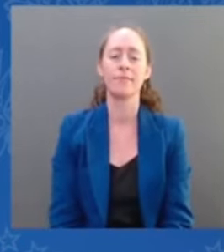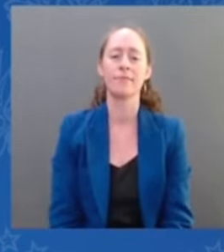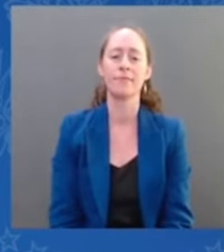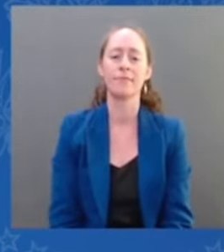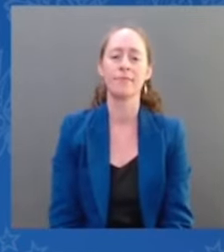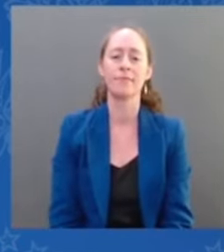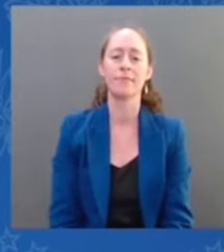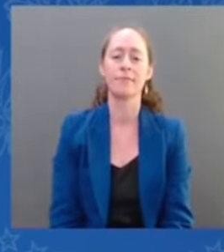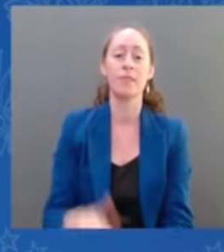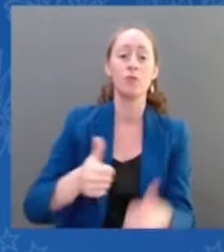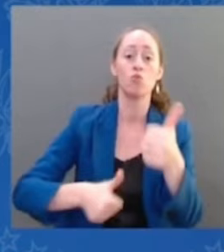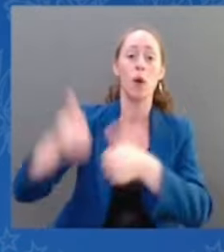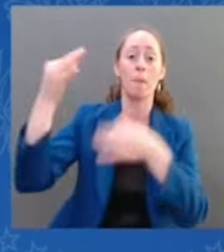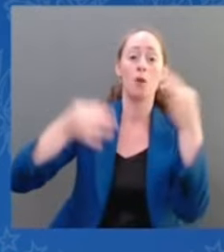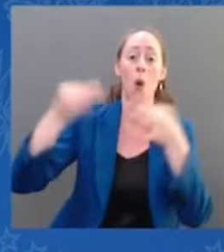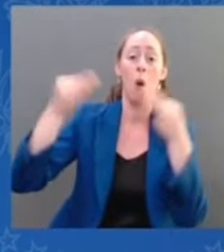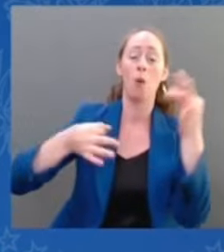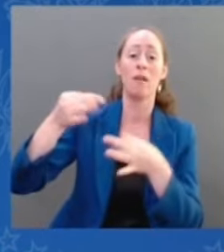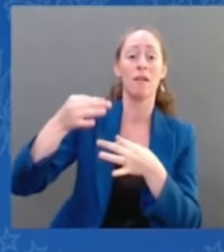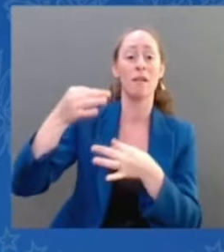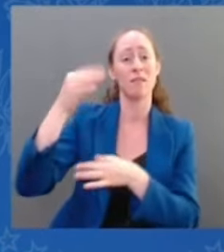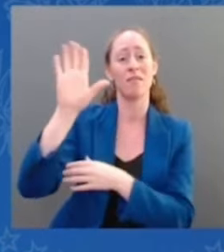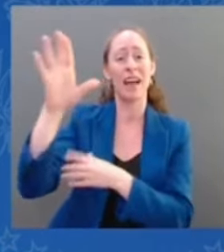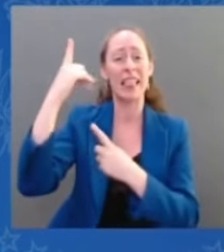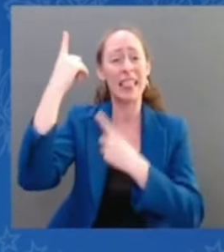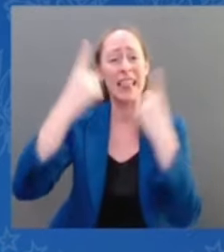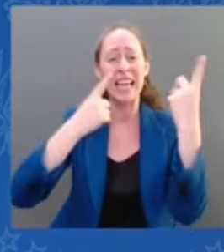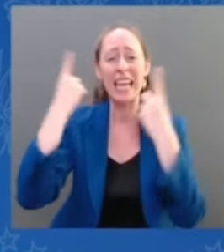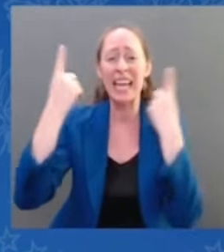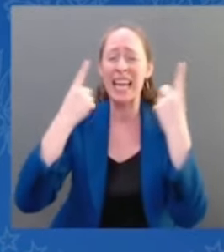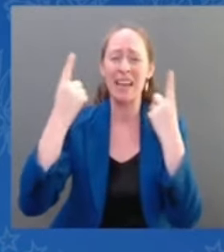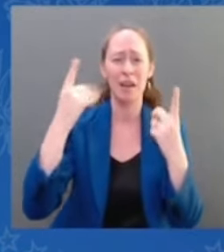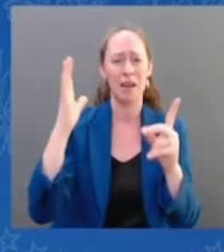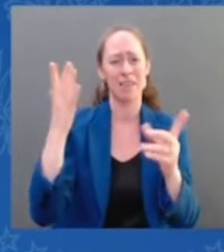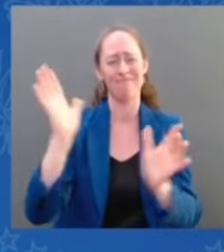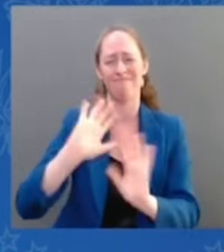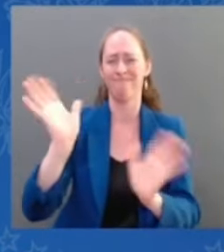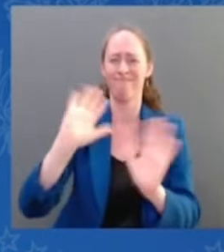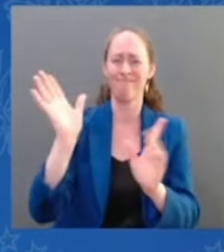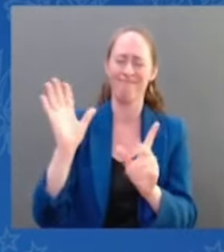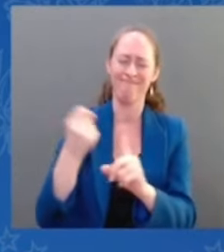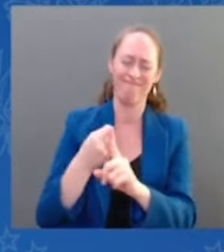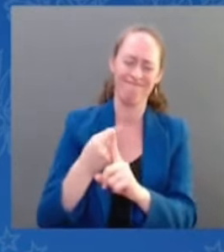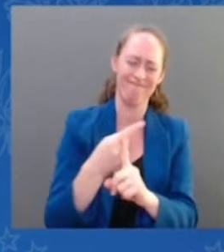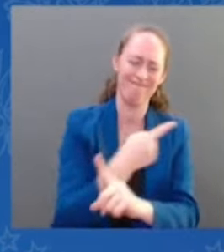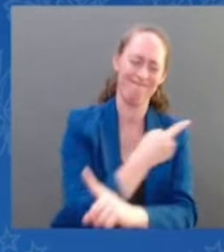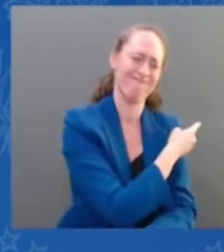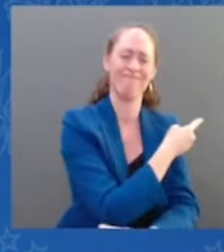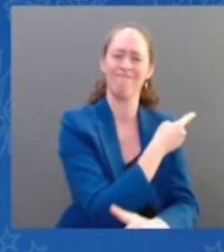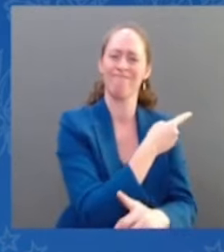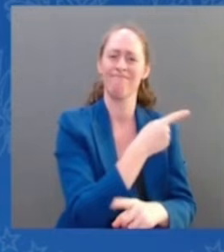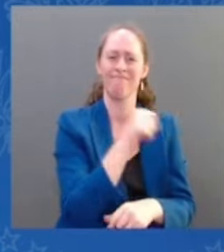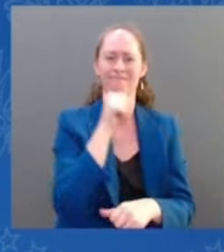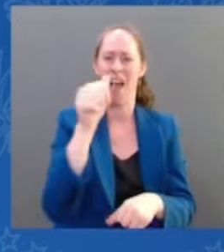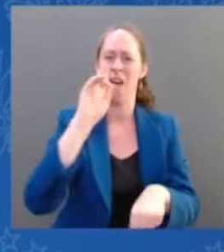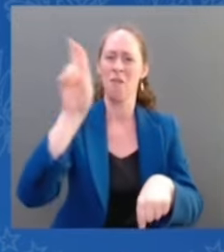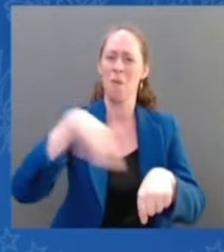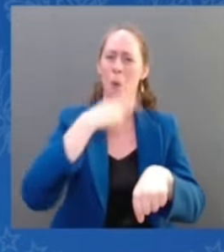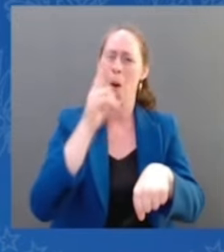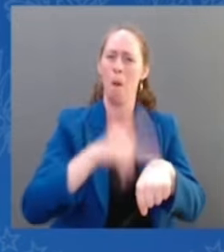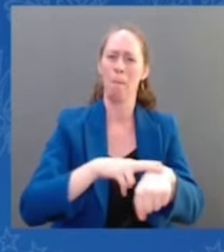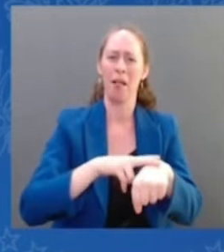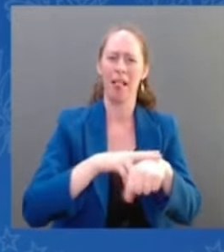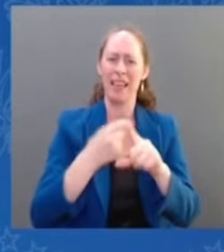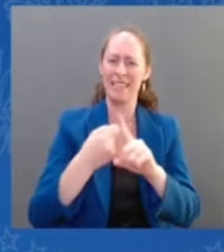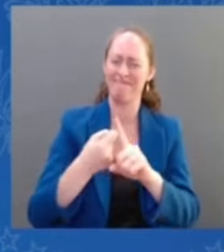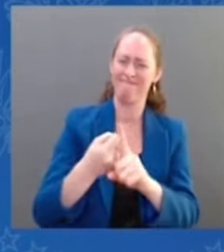elements of the Republican Party to take away freedoms and our personal autonomy. The choice we face as a nation is between the